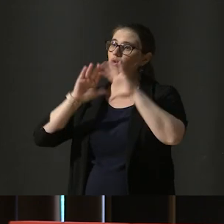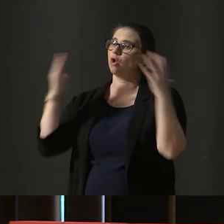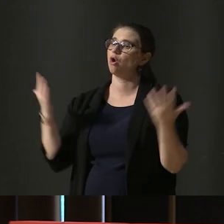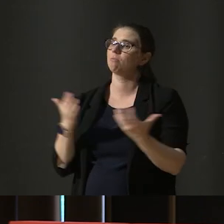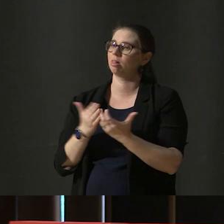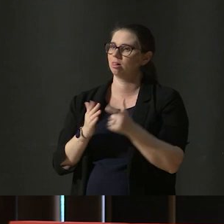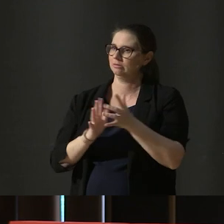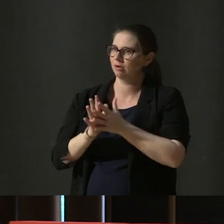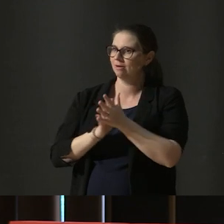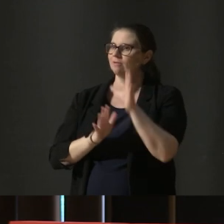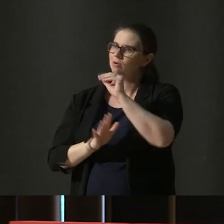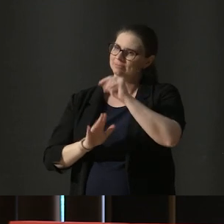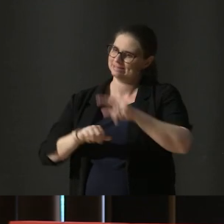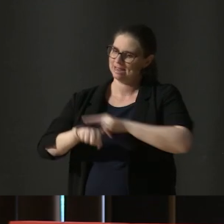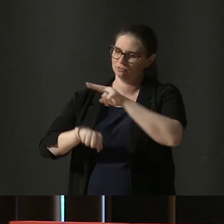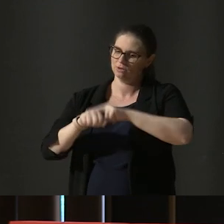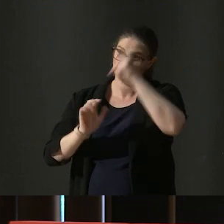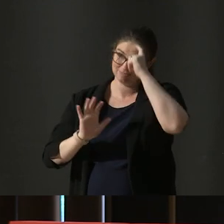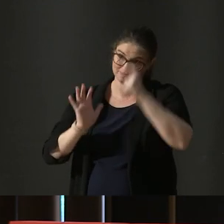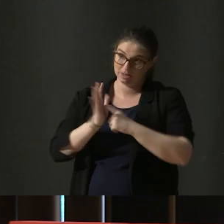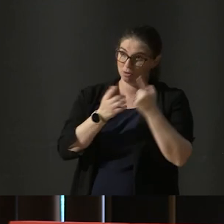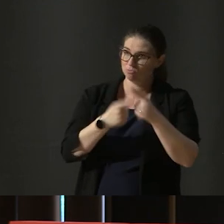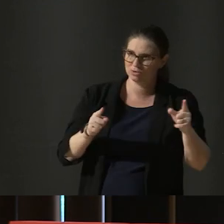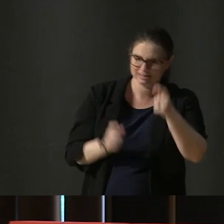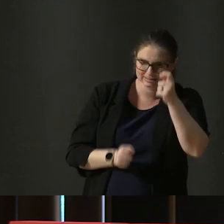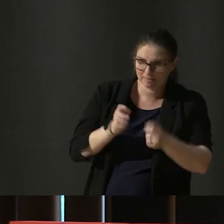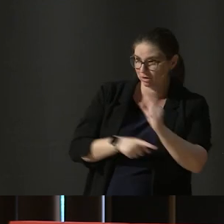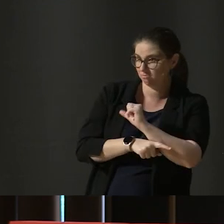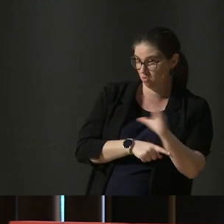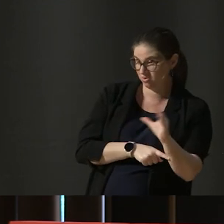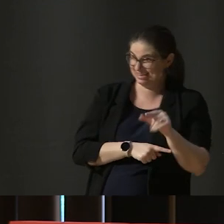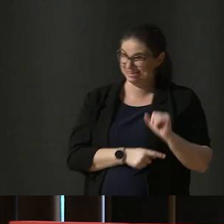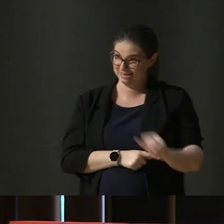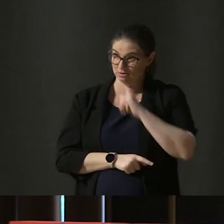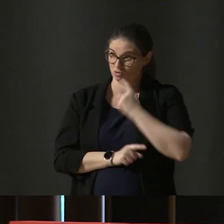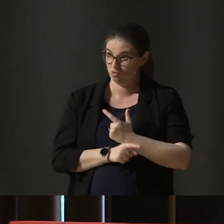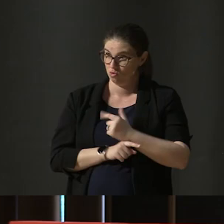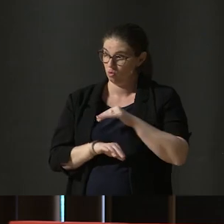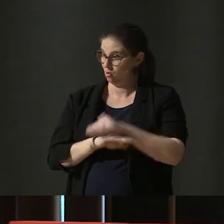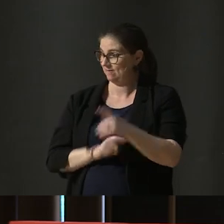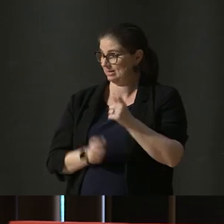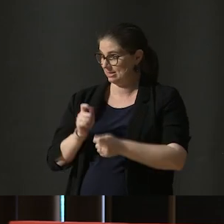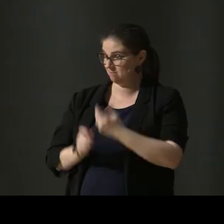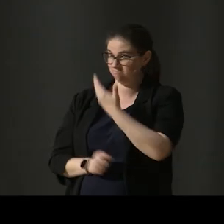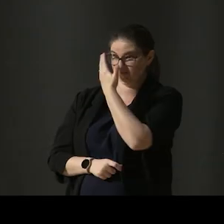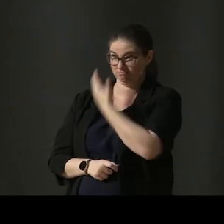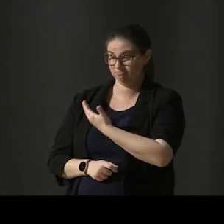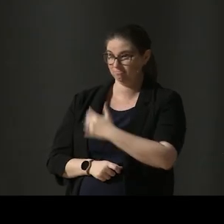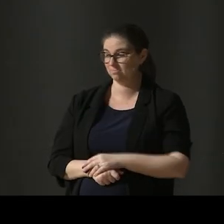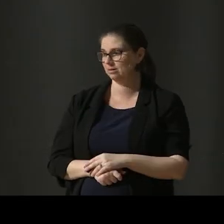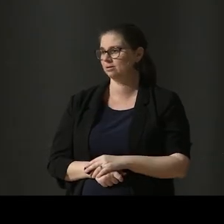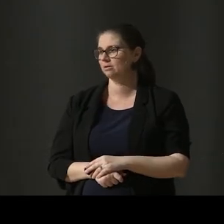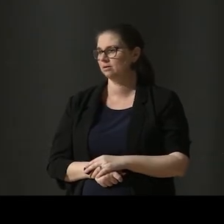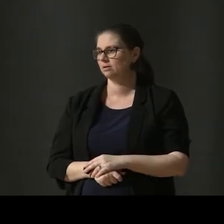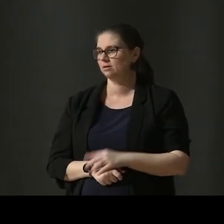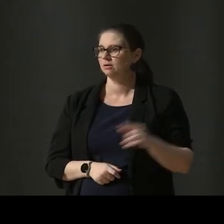operations from an internationally recognized music examination board. This is what he has to say about exams. An exam